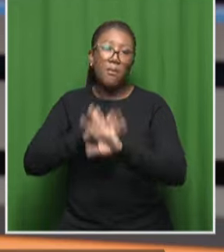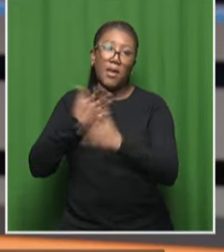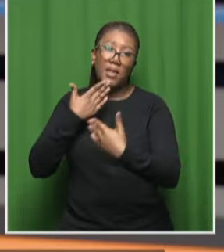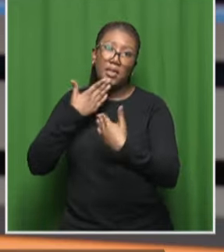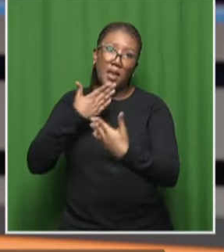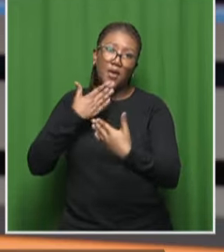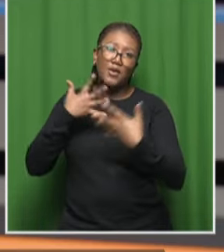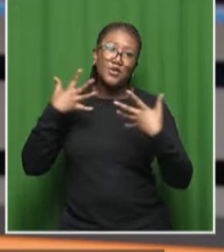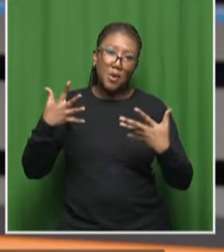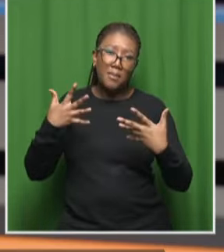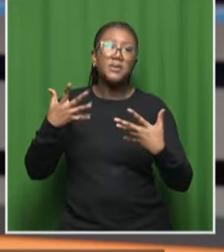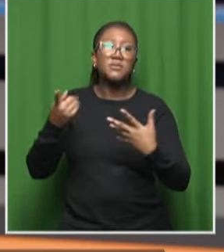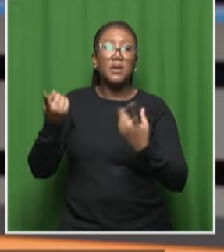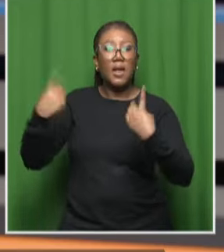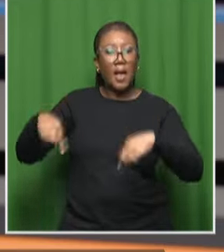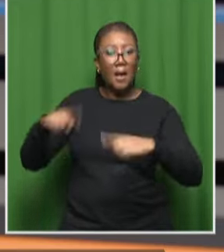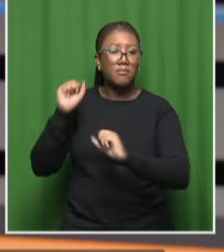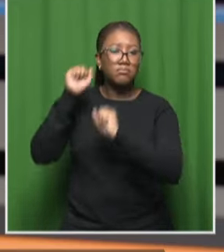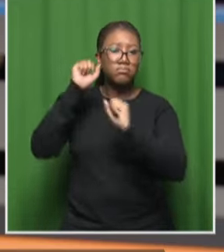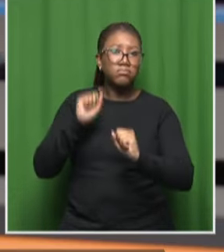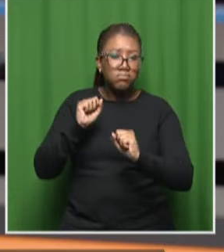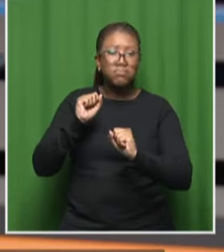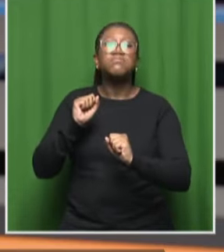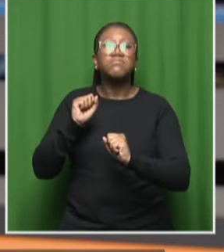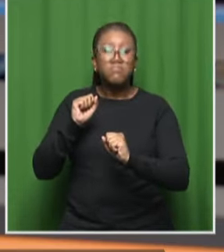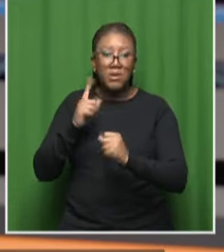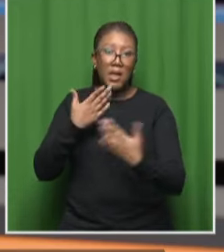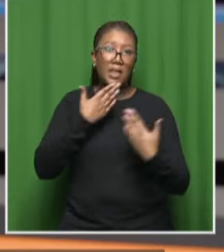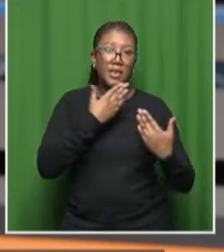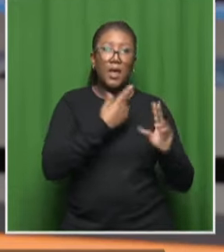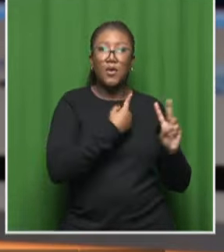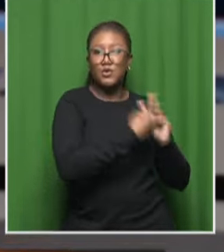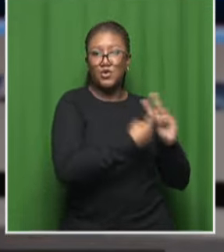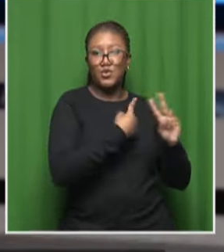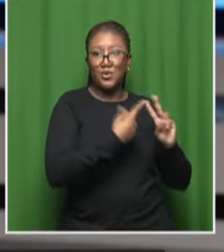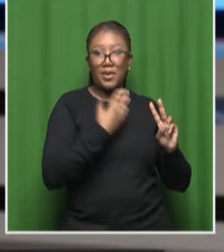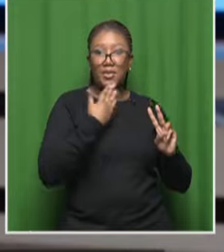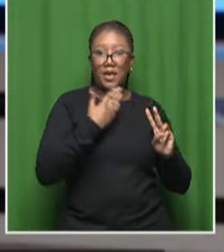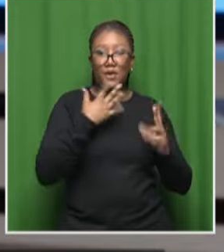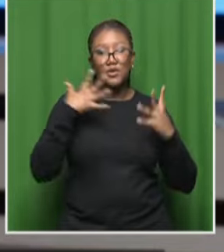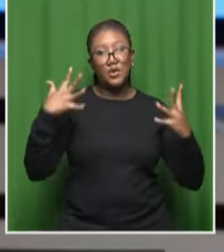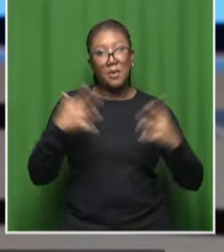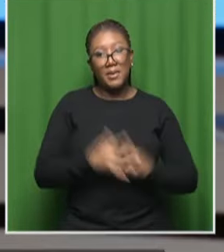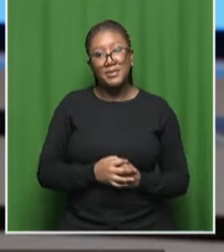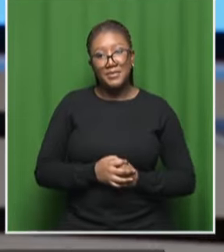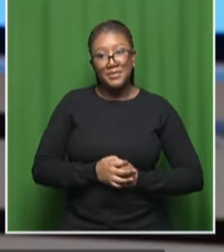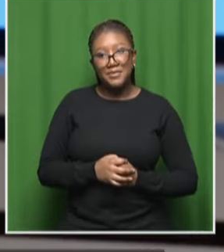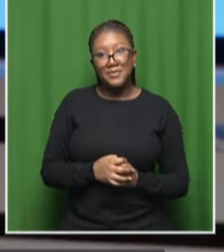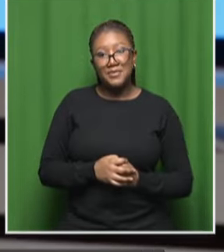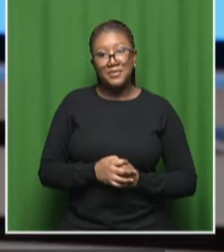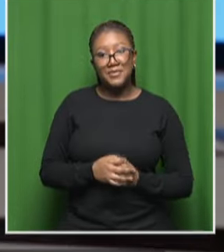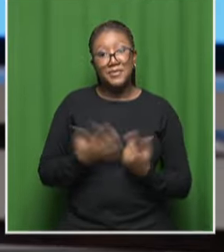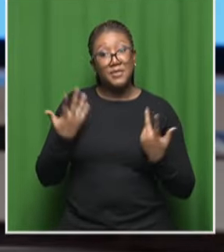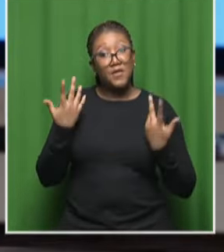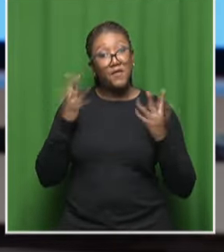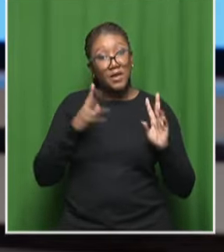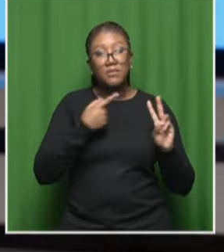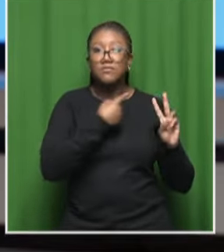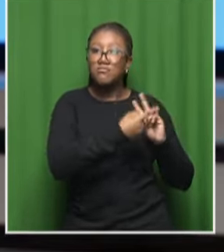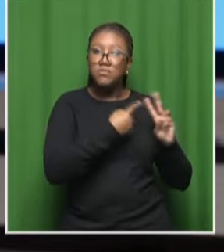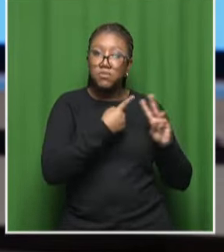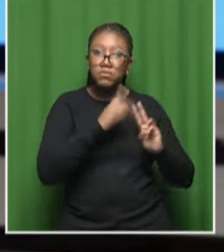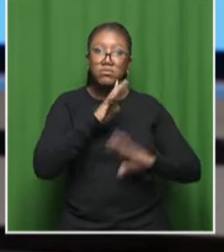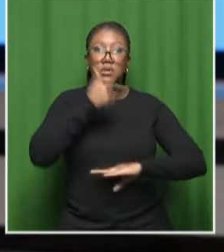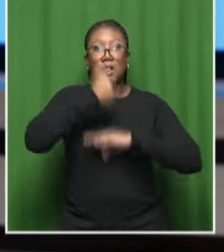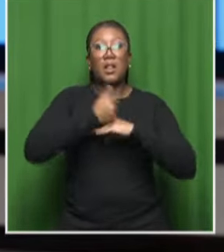conceptualized it and coming up and making a difference in so many people thanks to you two for joining us thank you thank you for having us awesome well we just spoke to the founder of the south